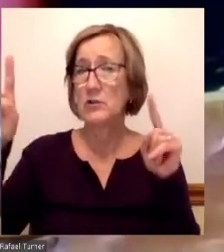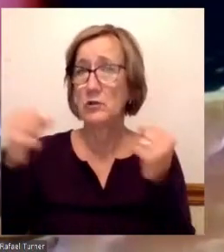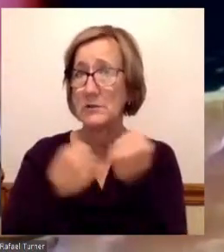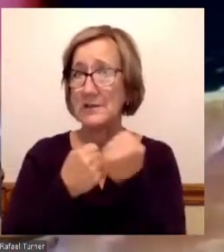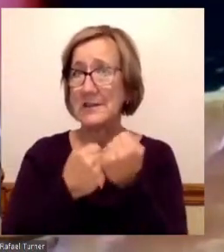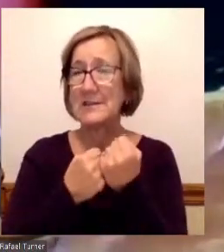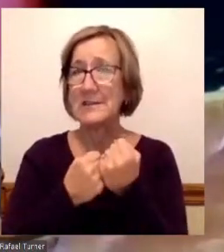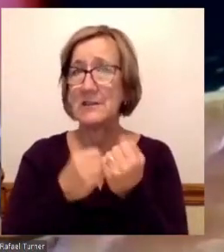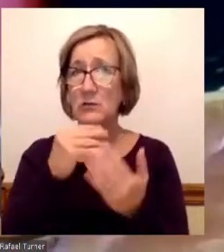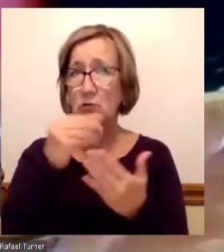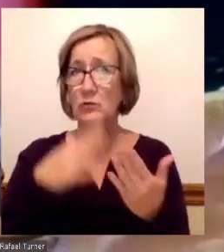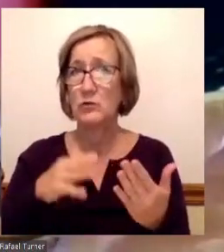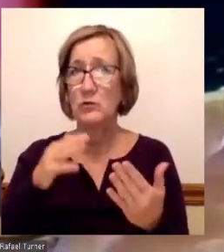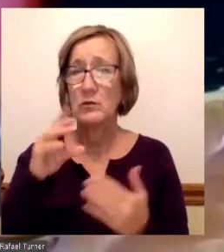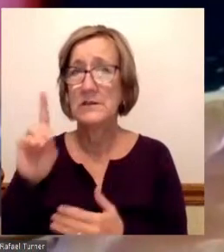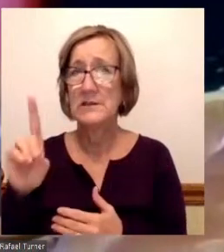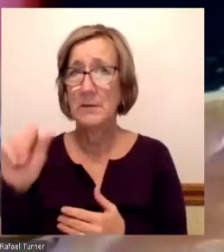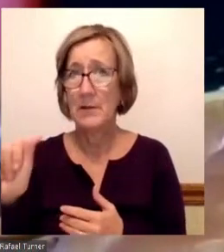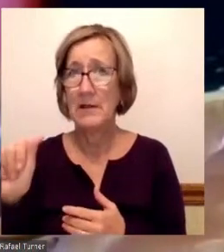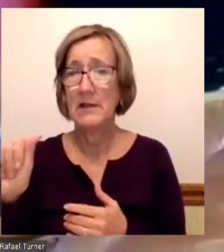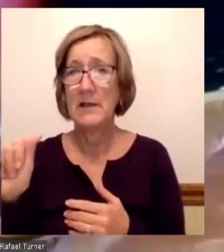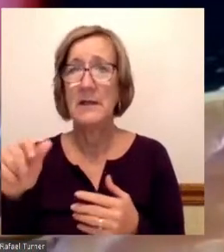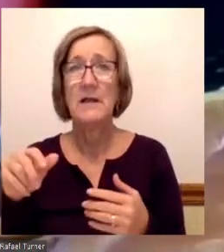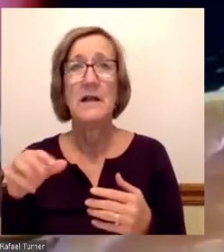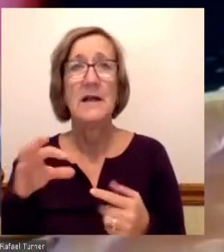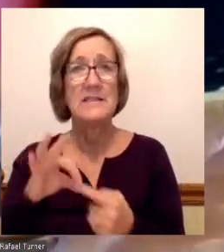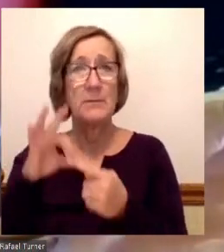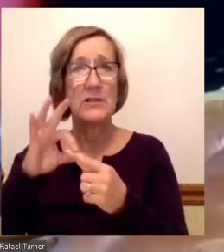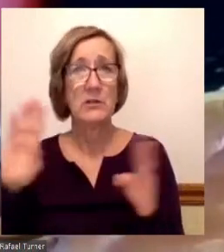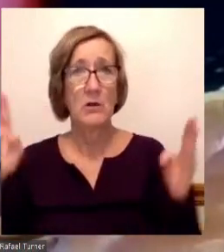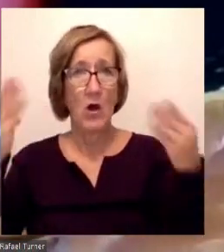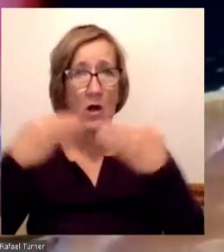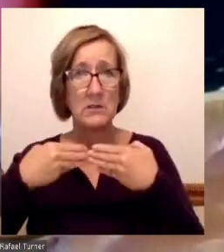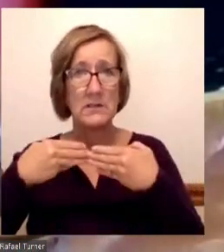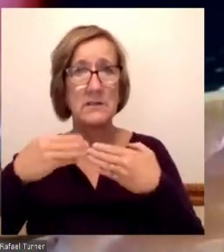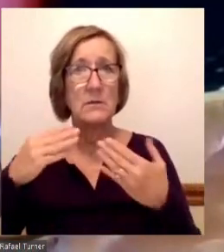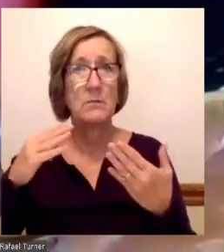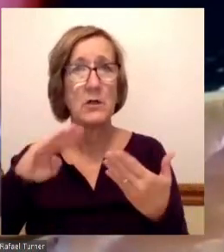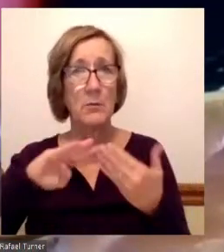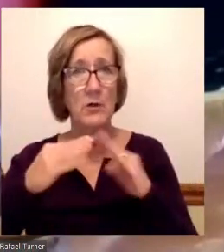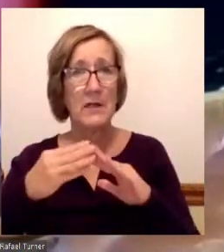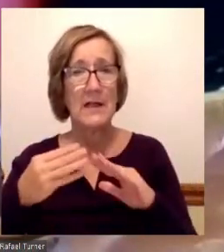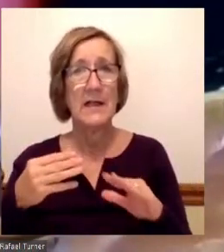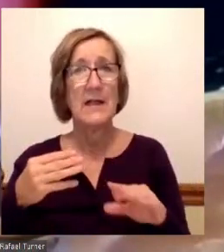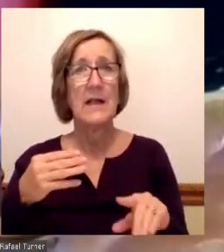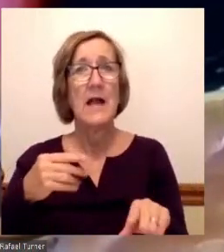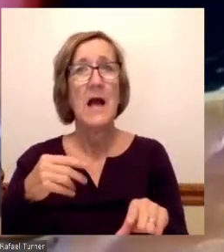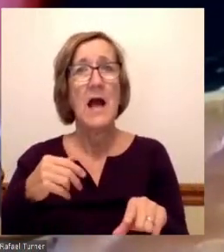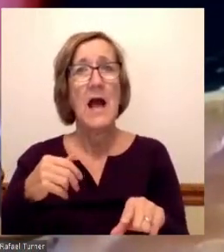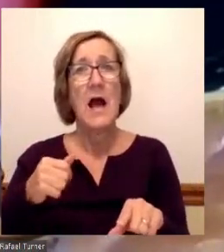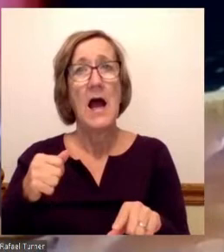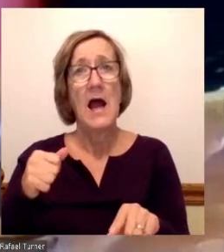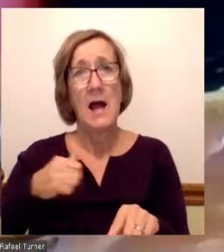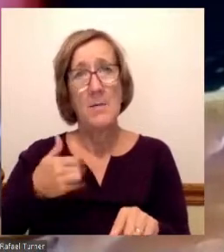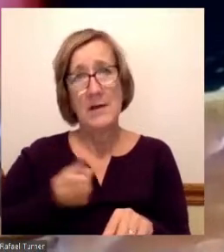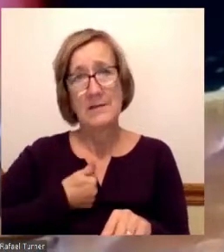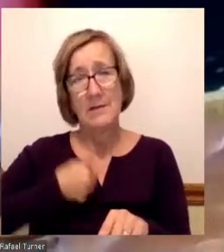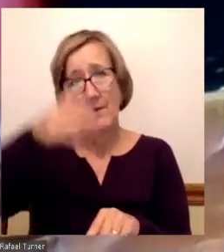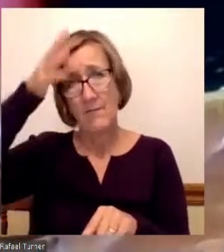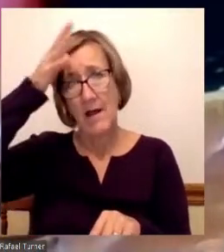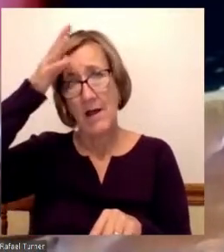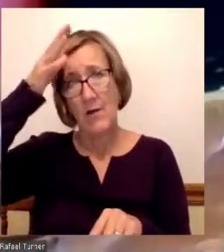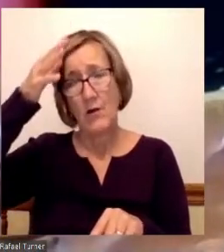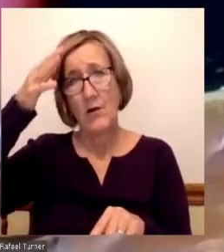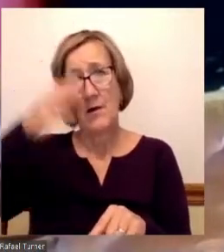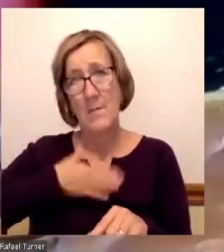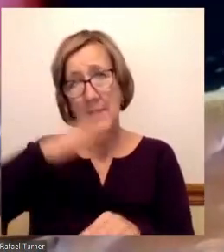in the autism community. As a father of a son who has autism spectrum disorder, to see